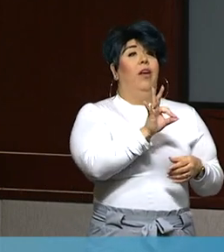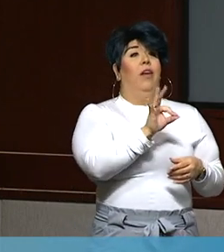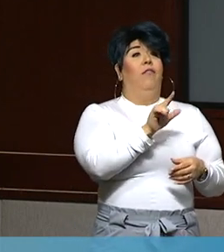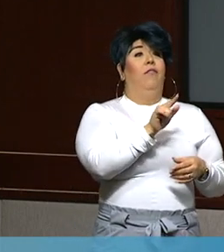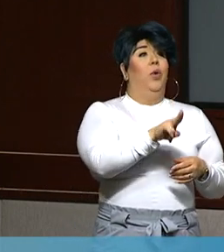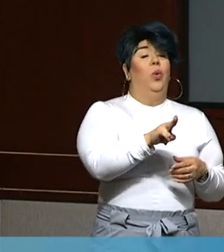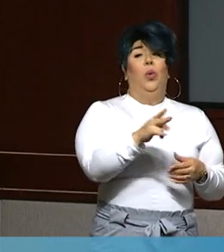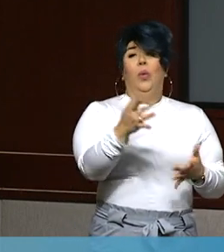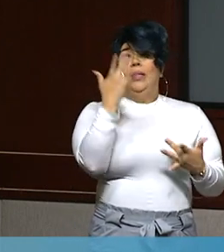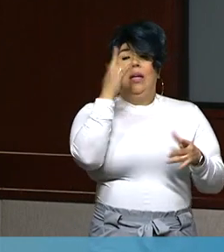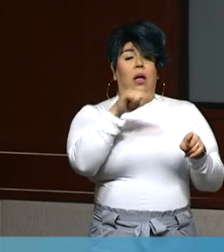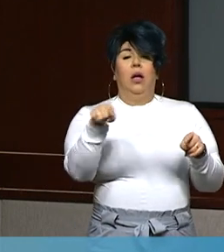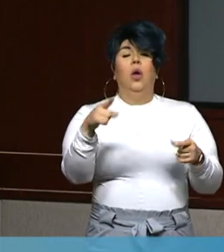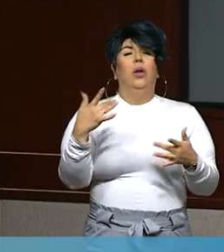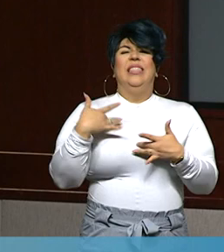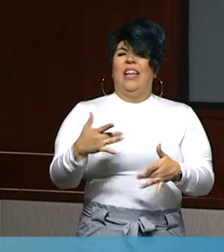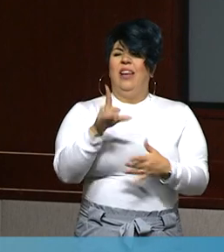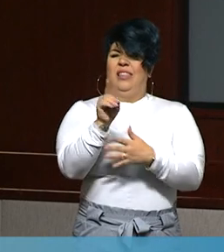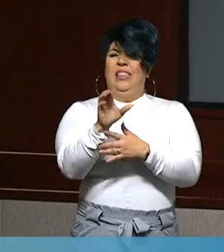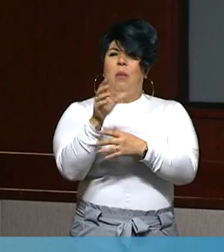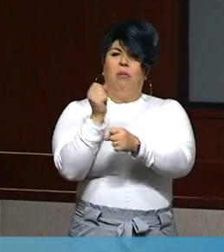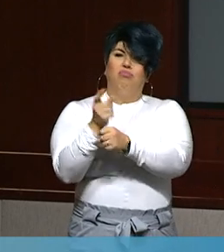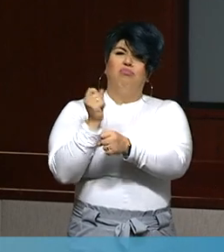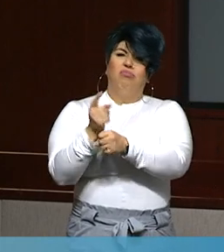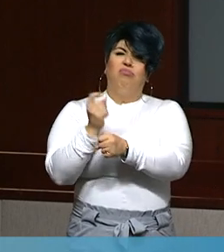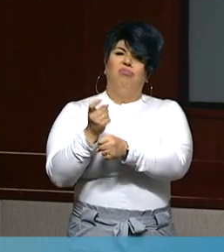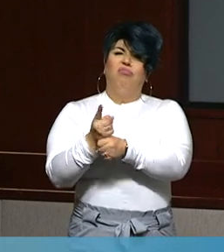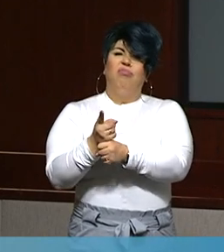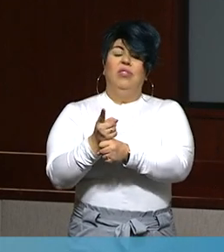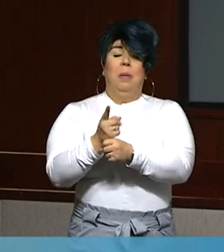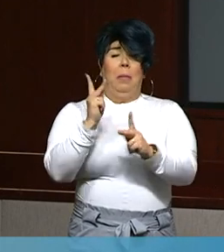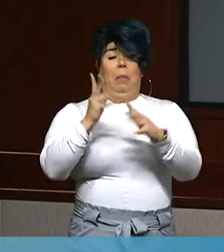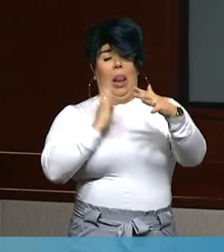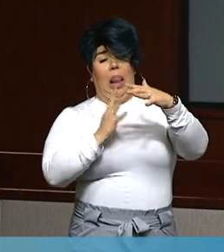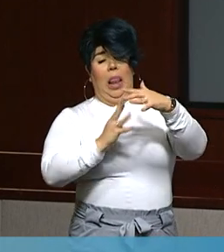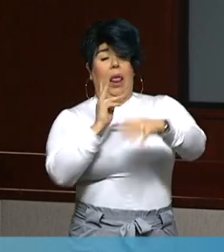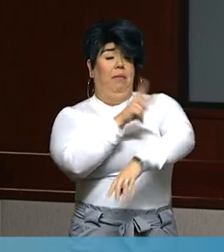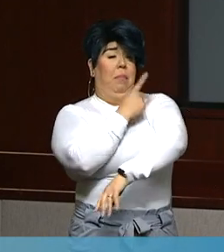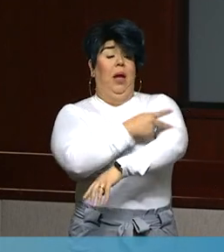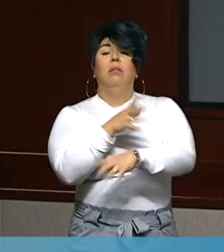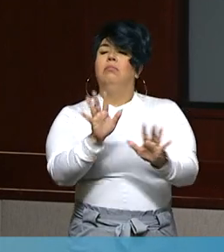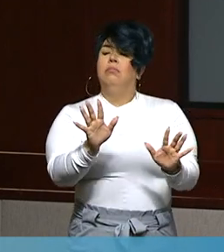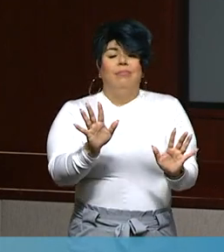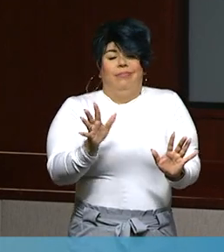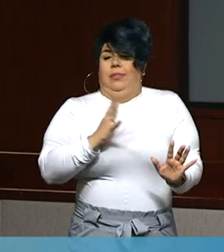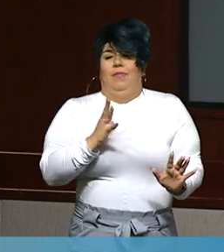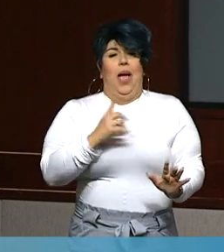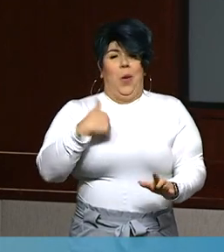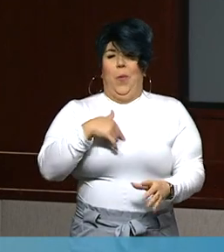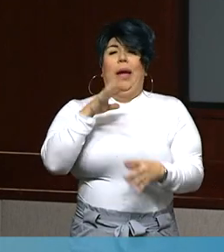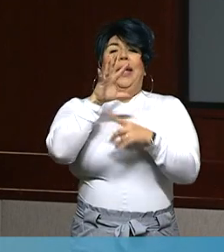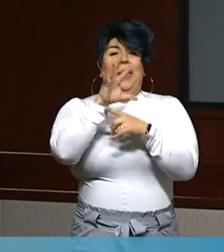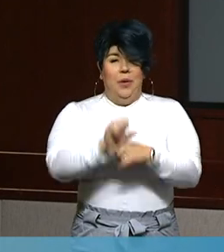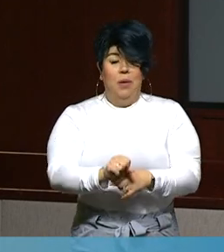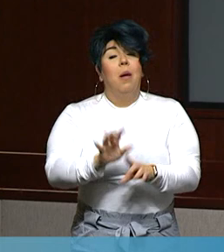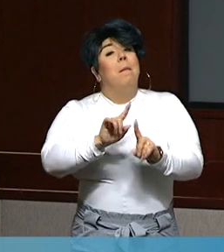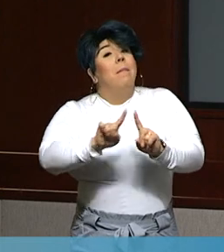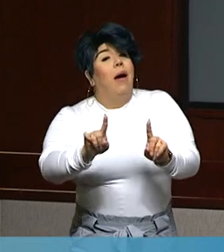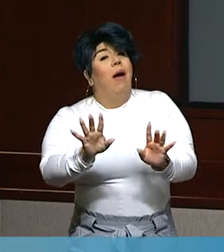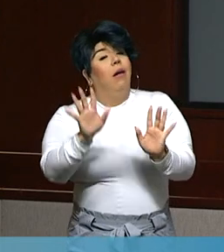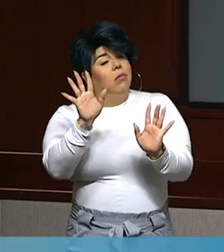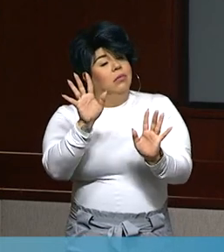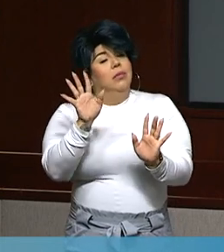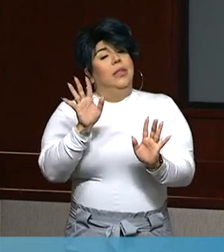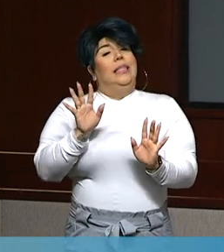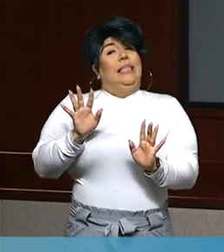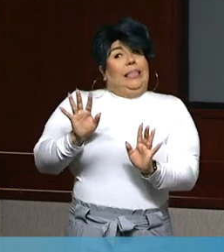We handle this fluctuation of patients. We can handle where we are now. But again, concerned about what may be around